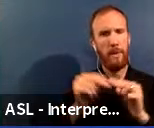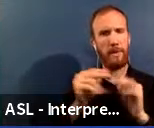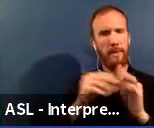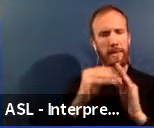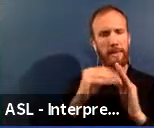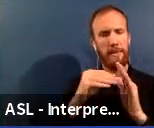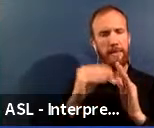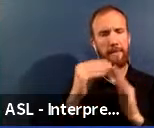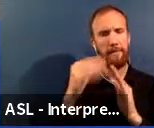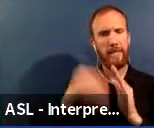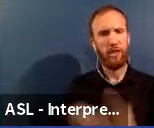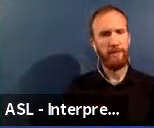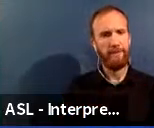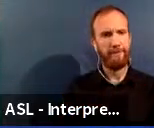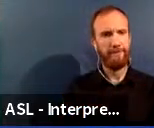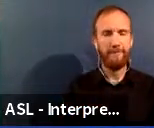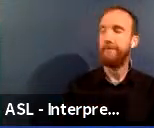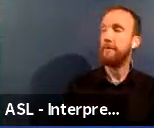Sure.